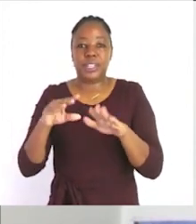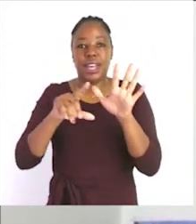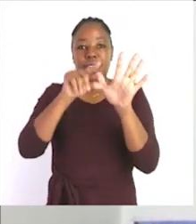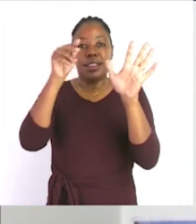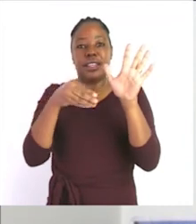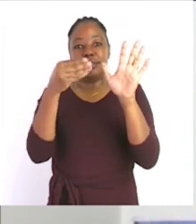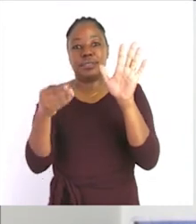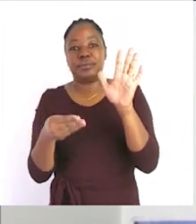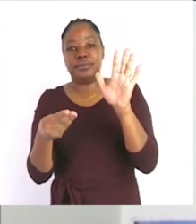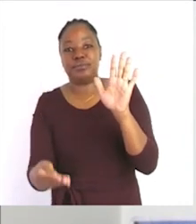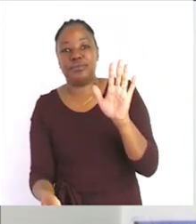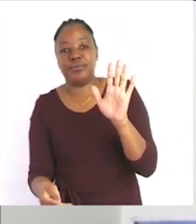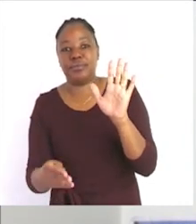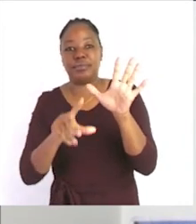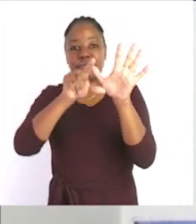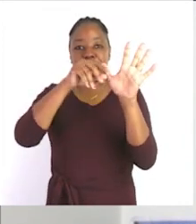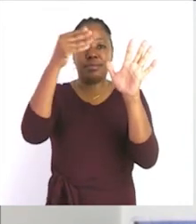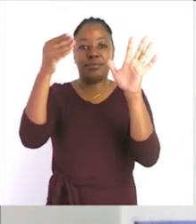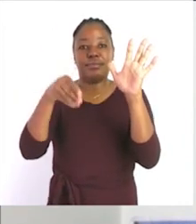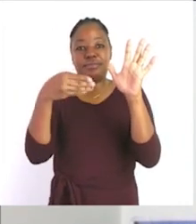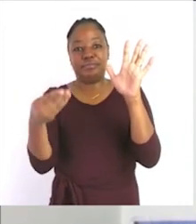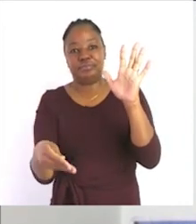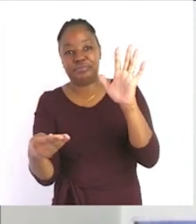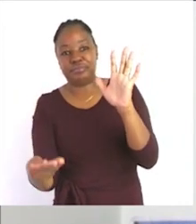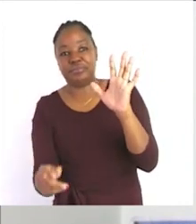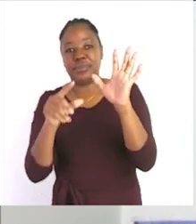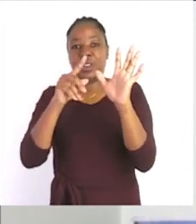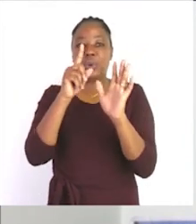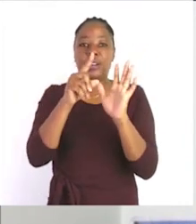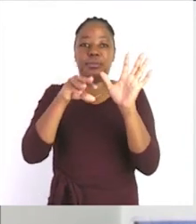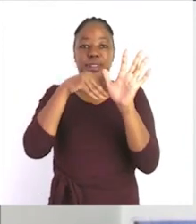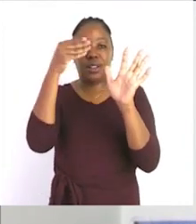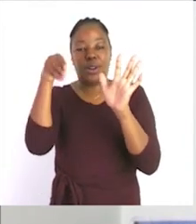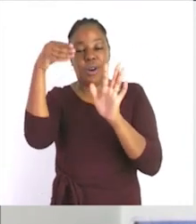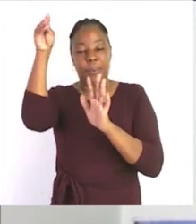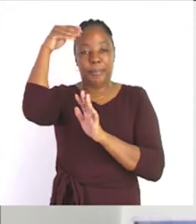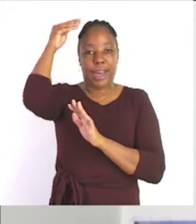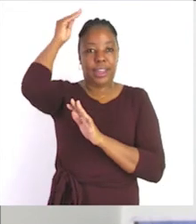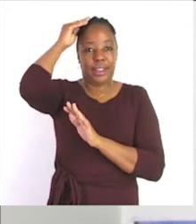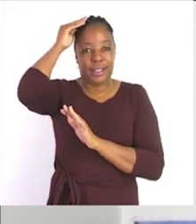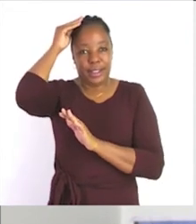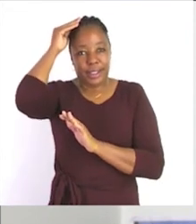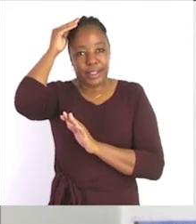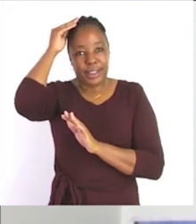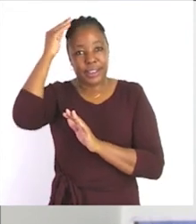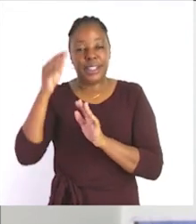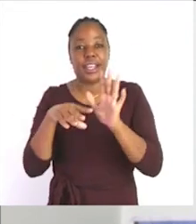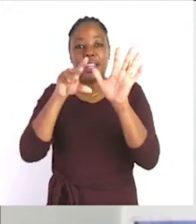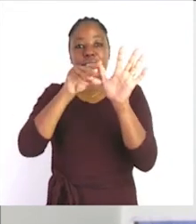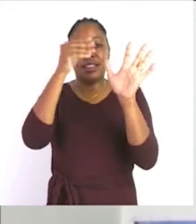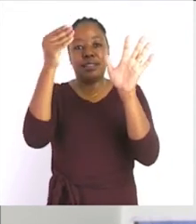leaves are falling leaves are falling one fell on my head